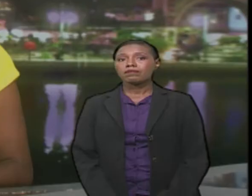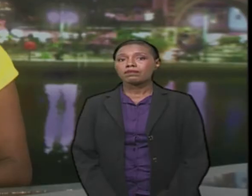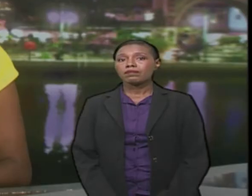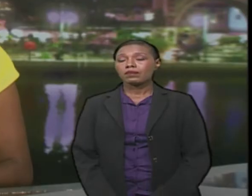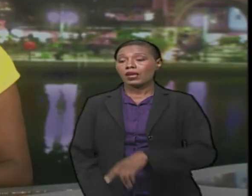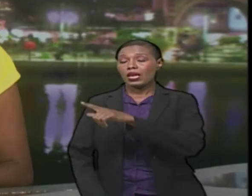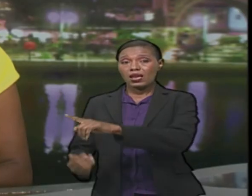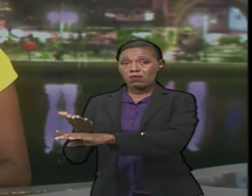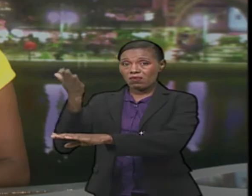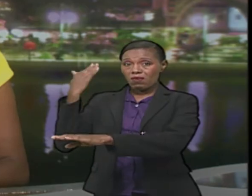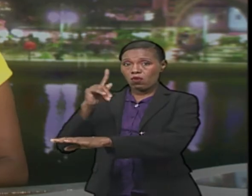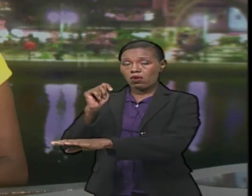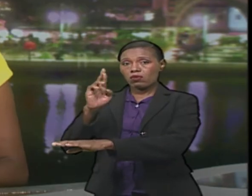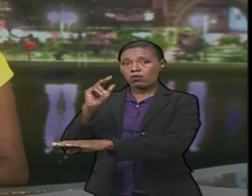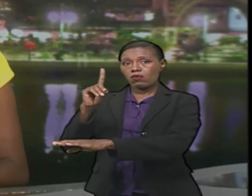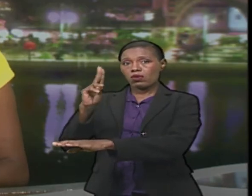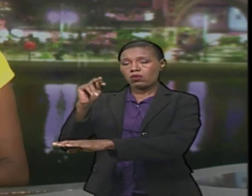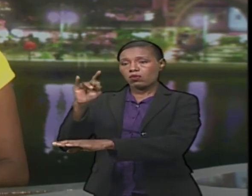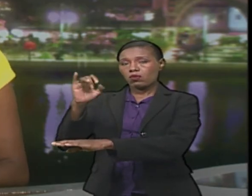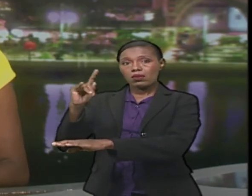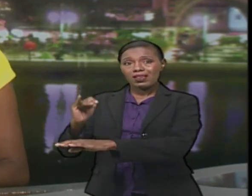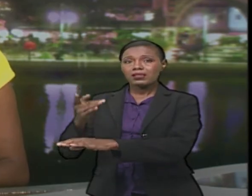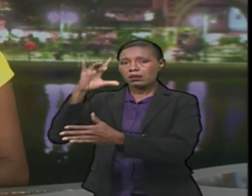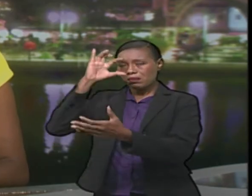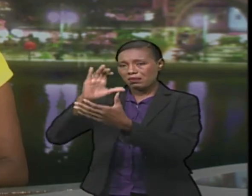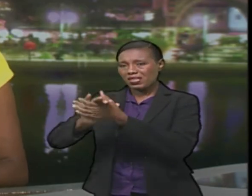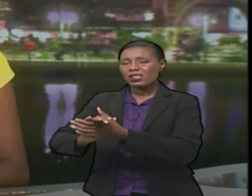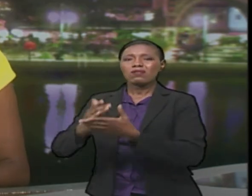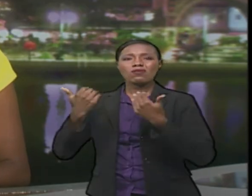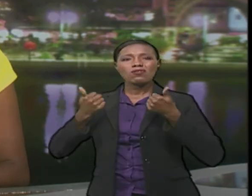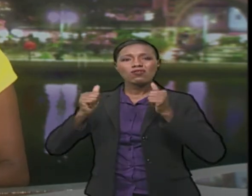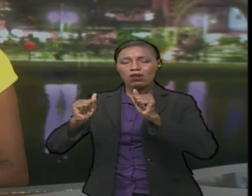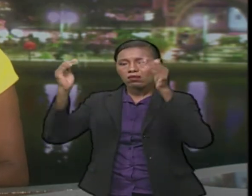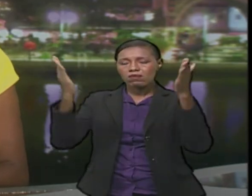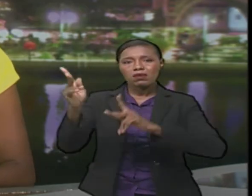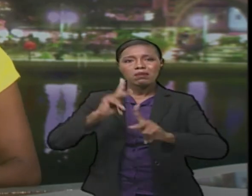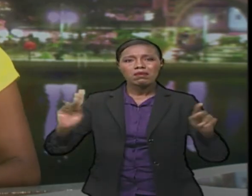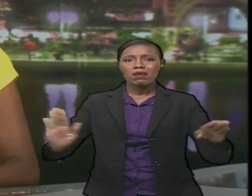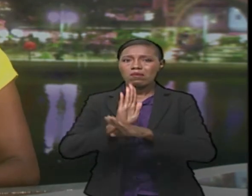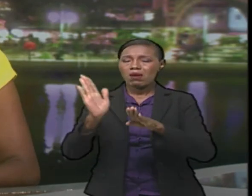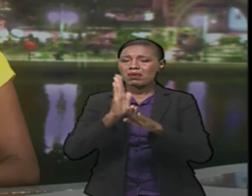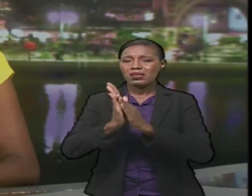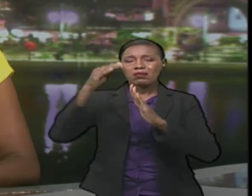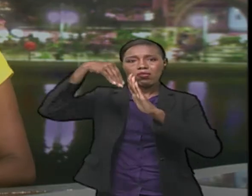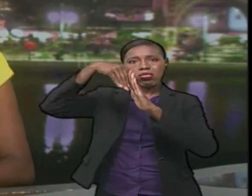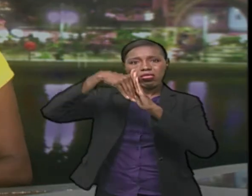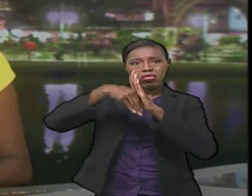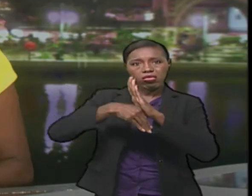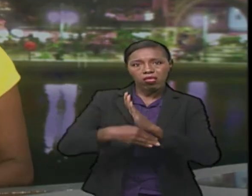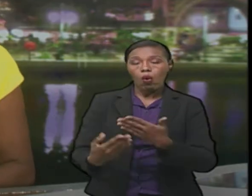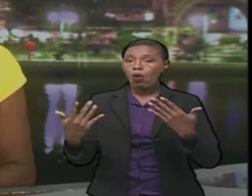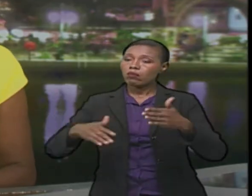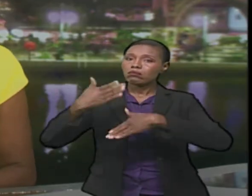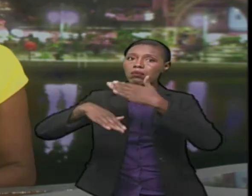A former trade unionist believes there is a deliberate attempt to convince people that Barbados is a failing state or well on